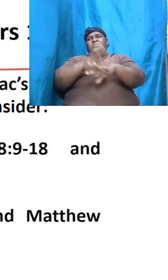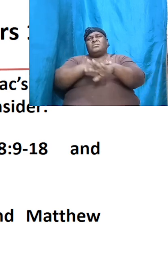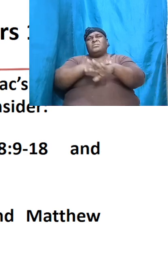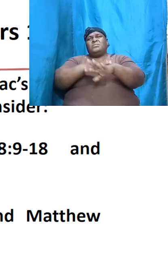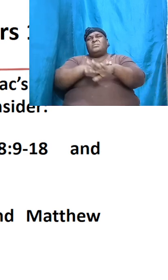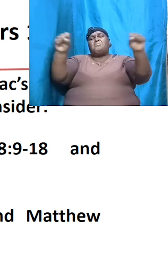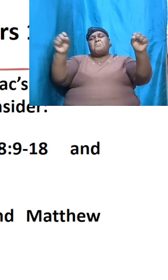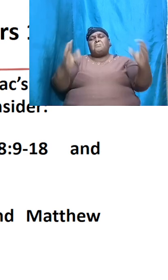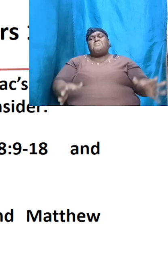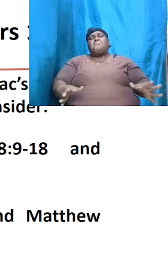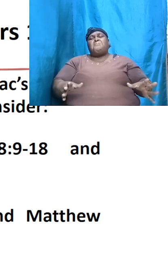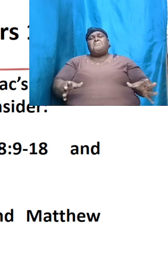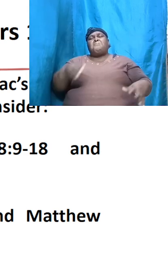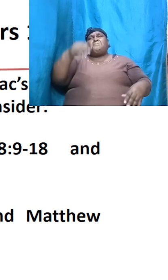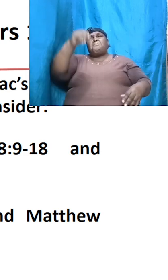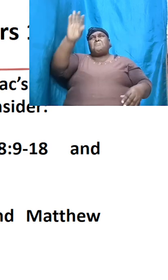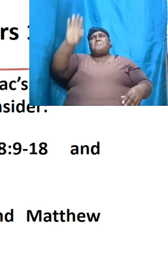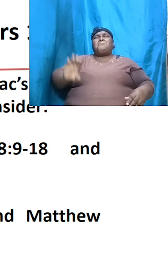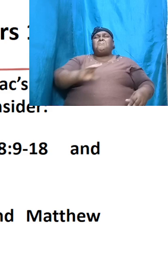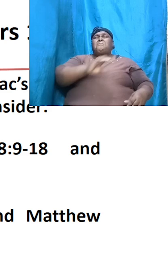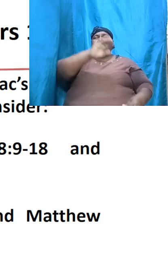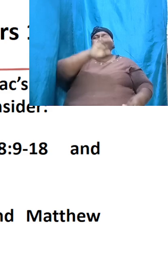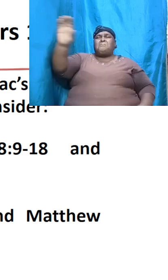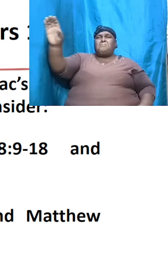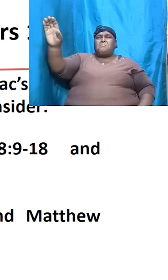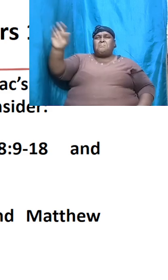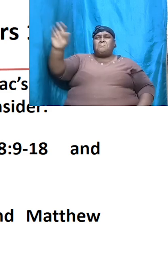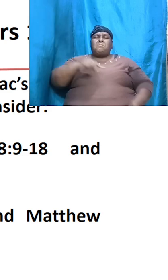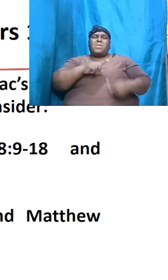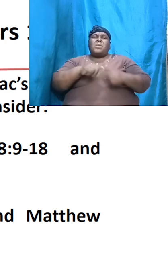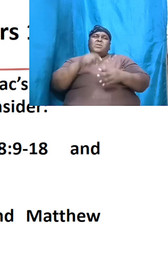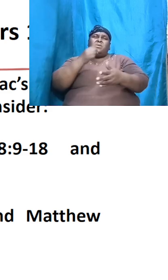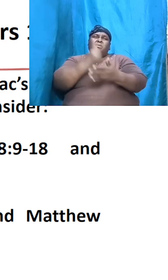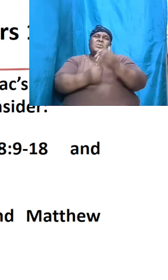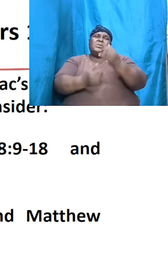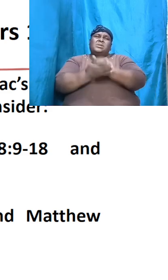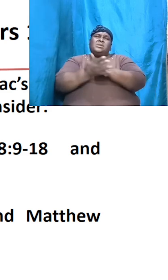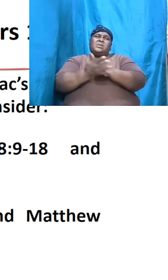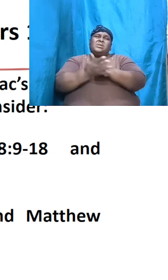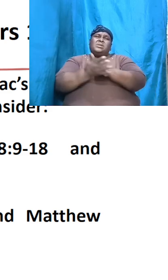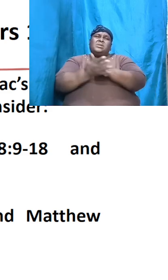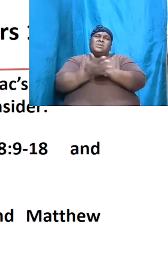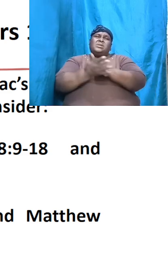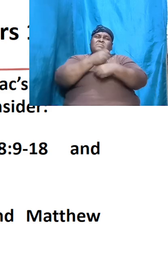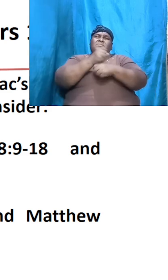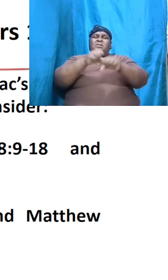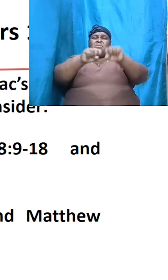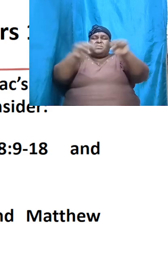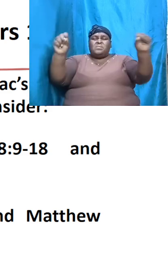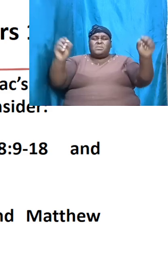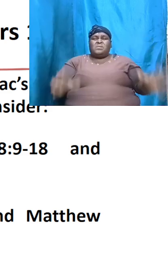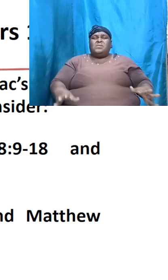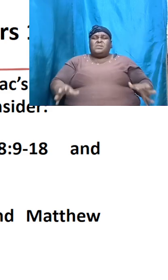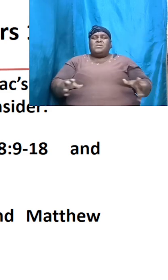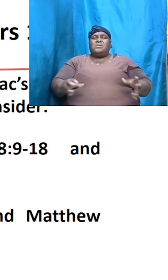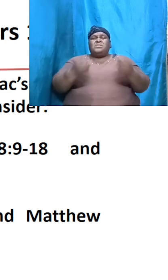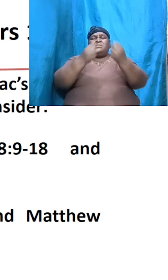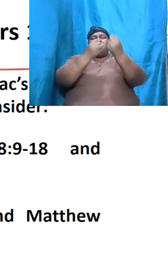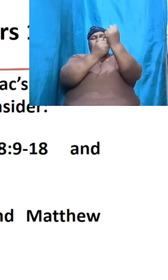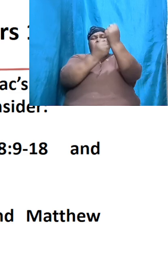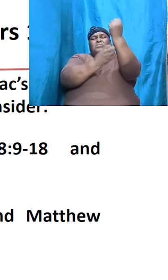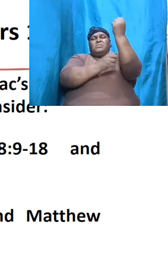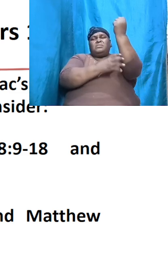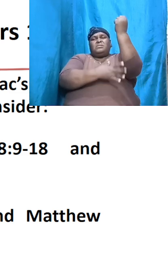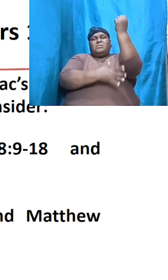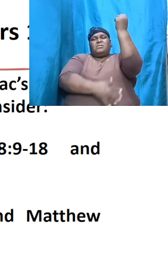the altar of the cross remember now when a sacrifice is made and you are on the altar the blood had to flow what God